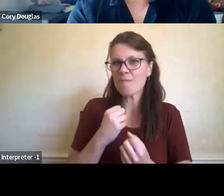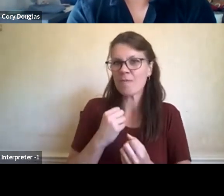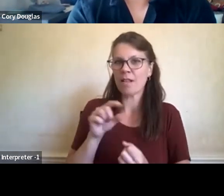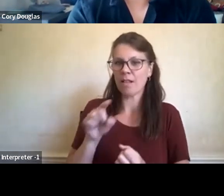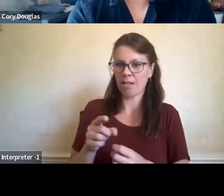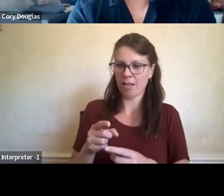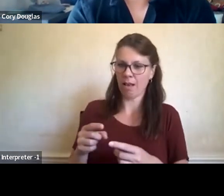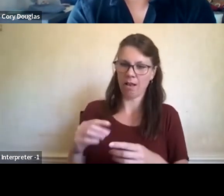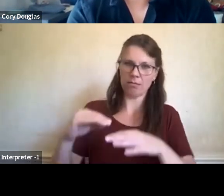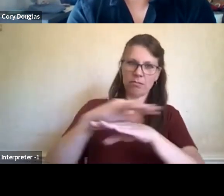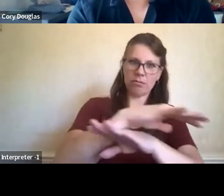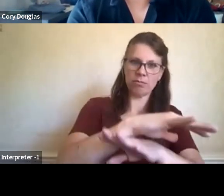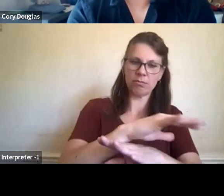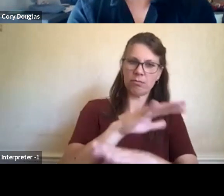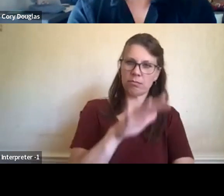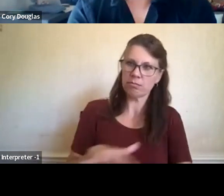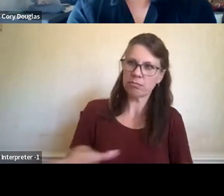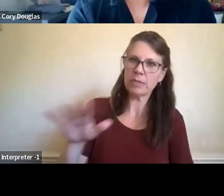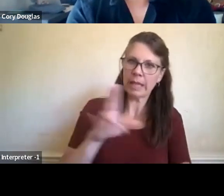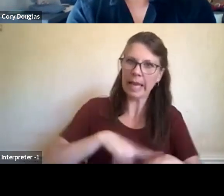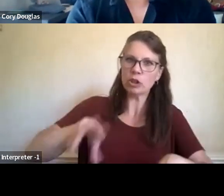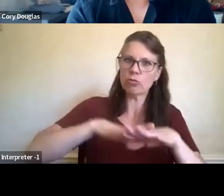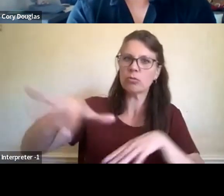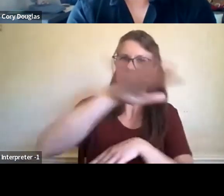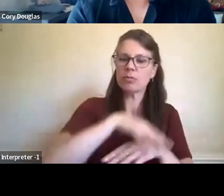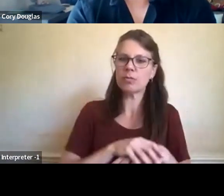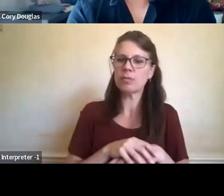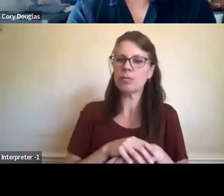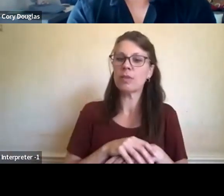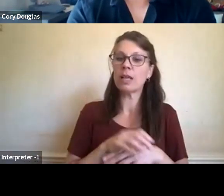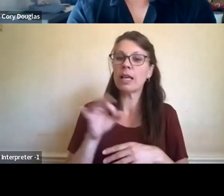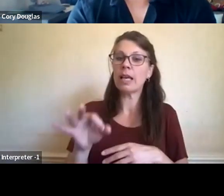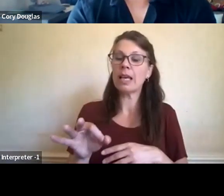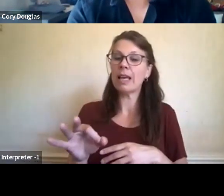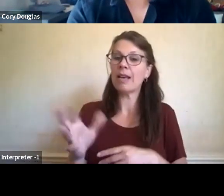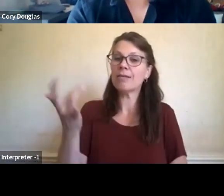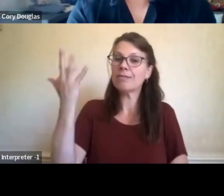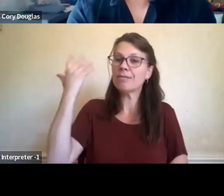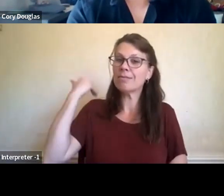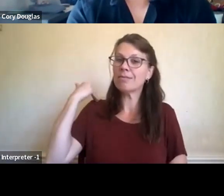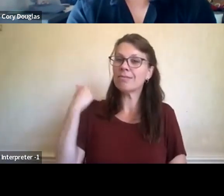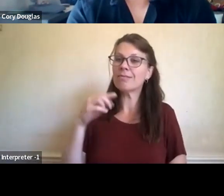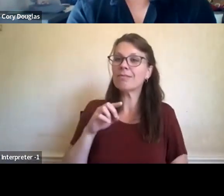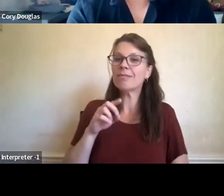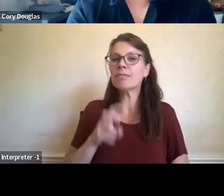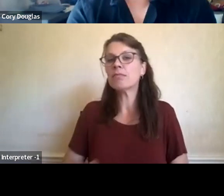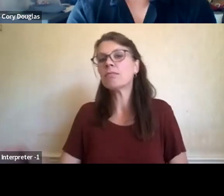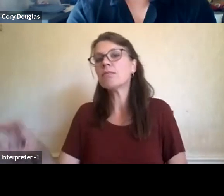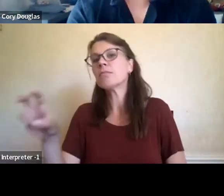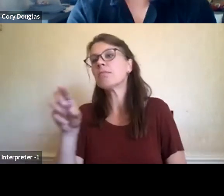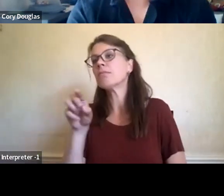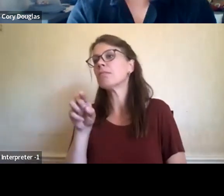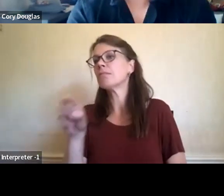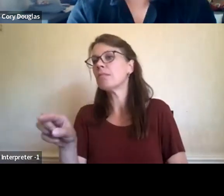traveling back in time, it's when you go to areas that aren't as impacted, then that's your biological